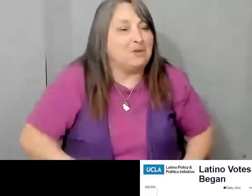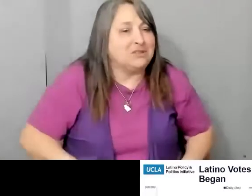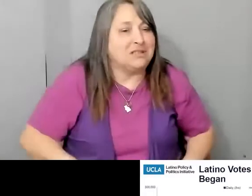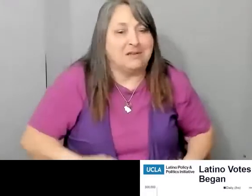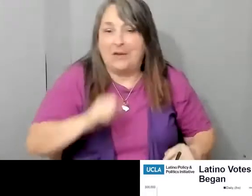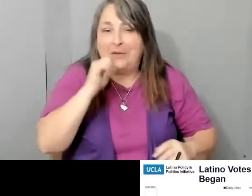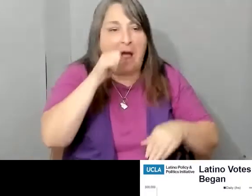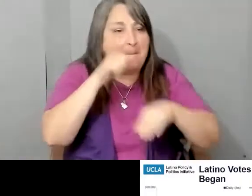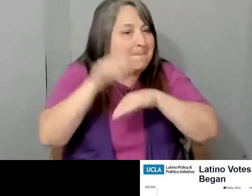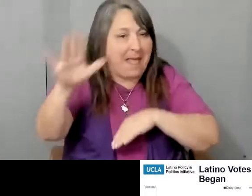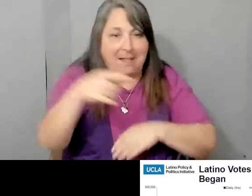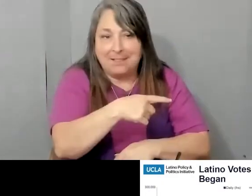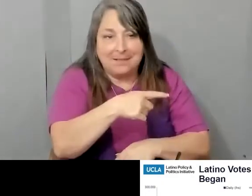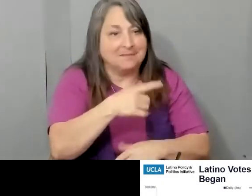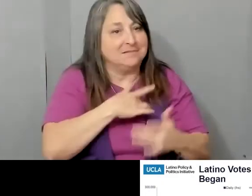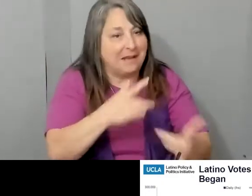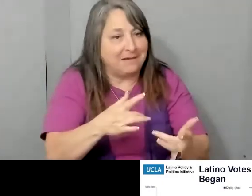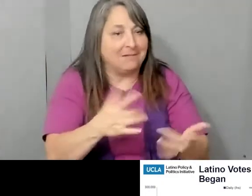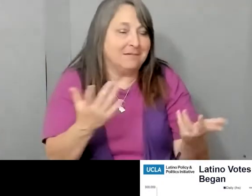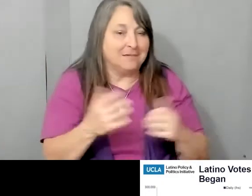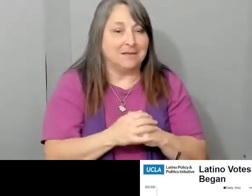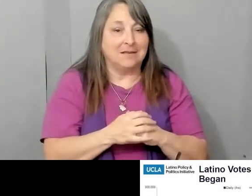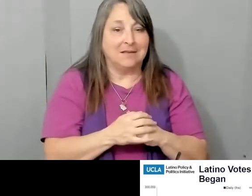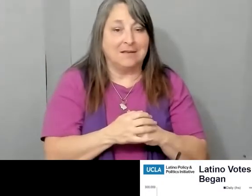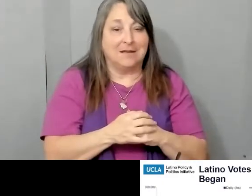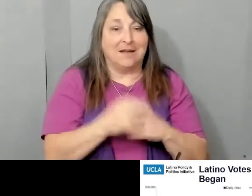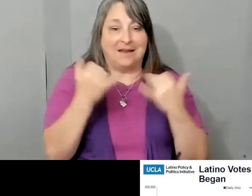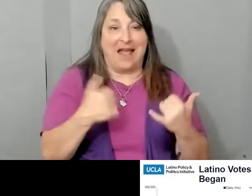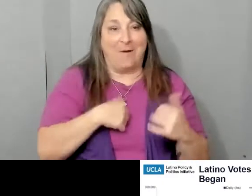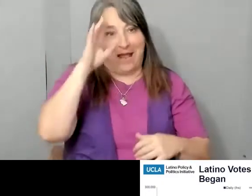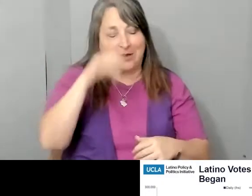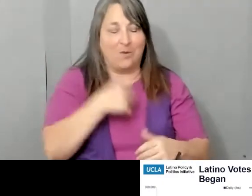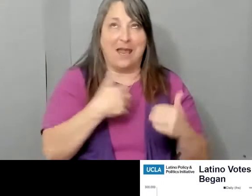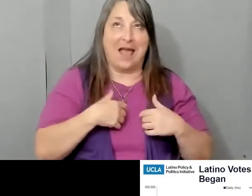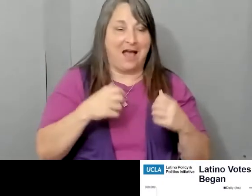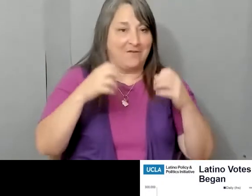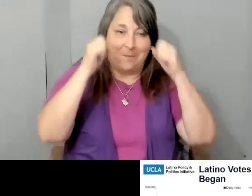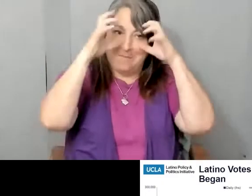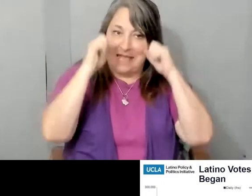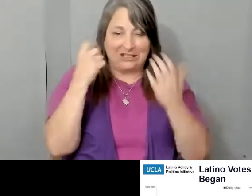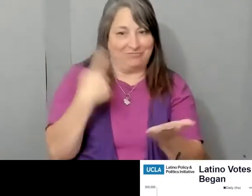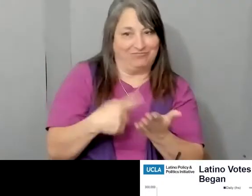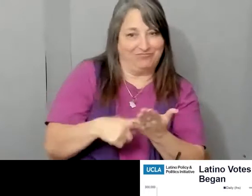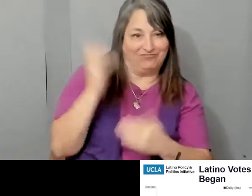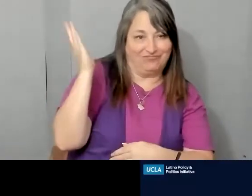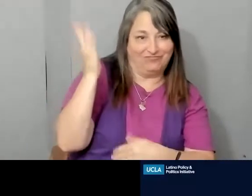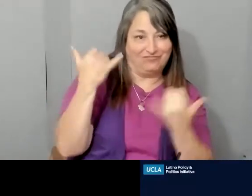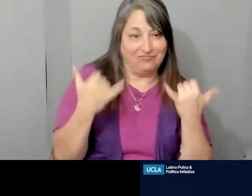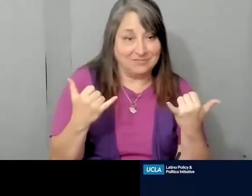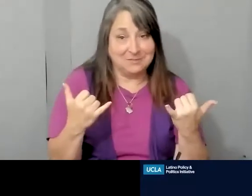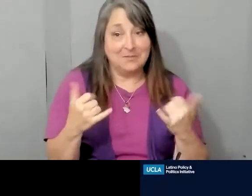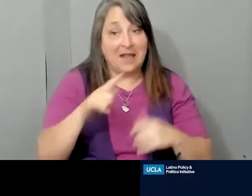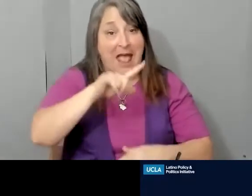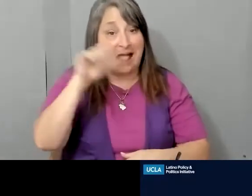Now, Southern California, and I'm going to go through this fairly quickly because I know we have just such an amazing conversation. Los Angeles,